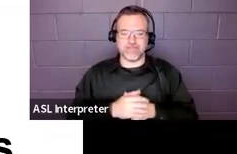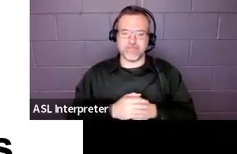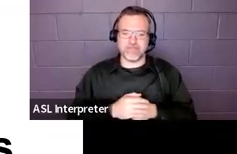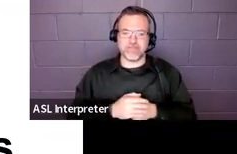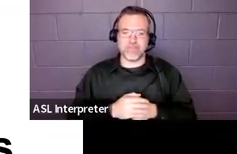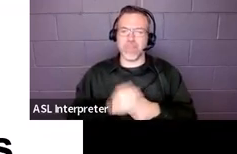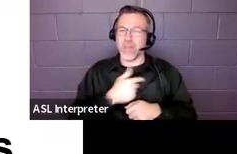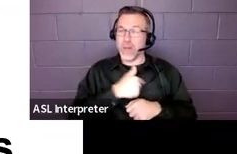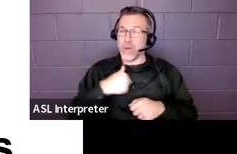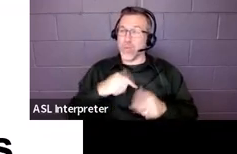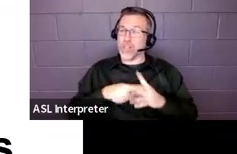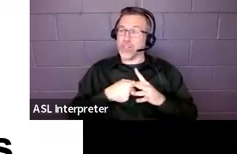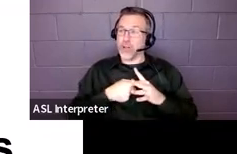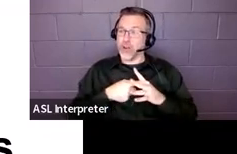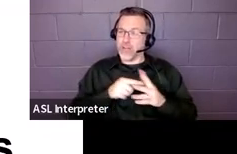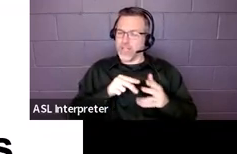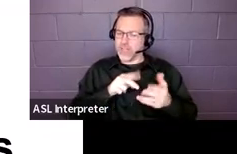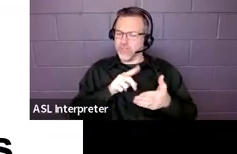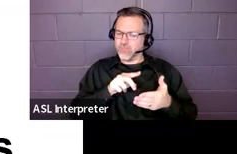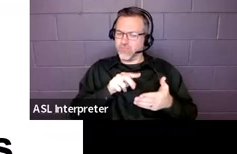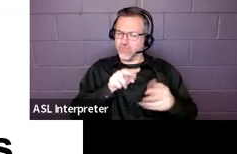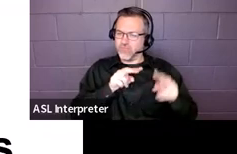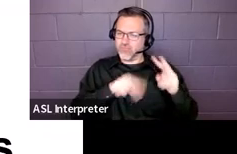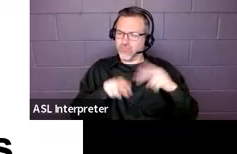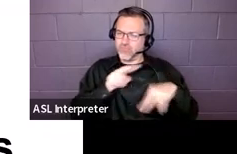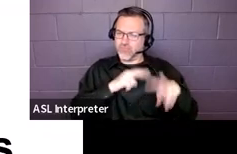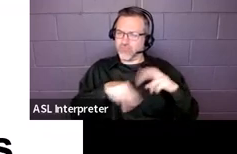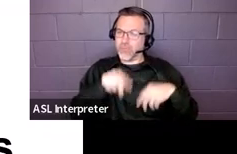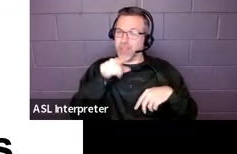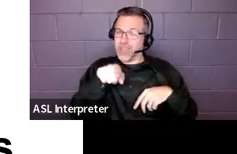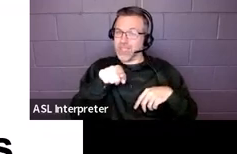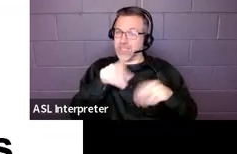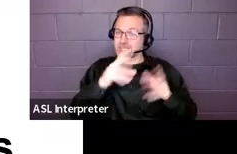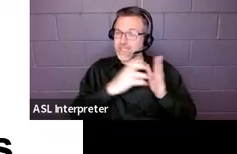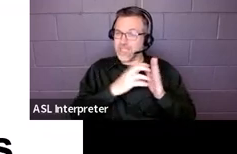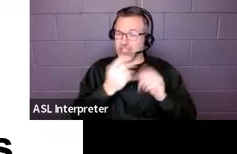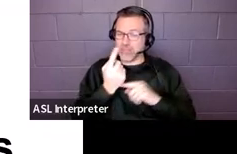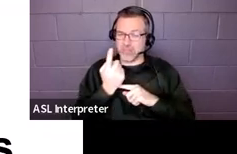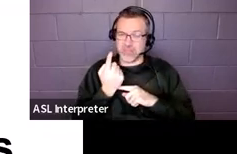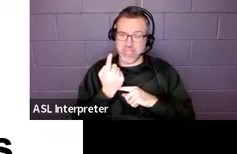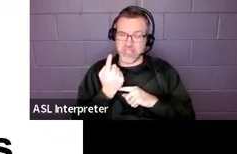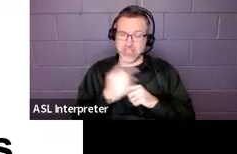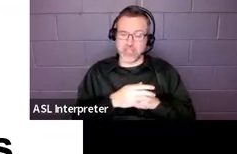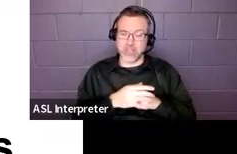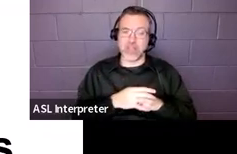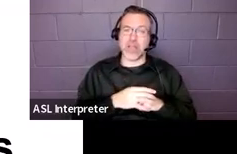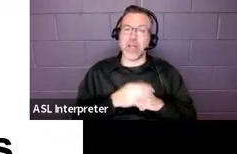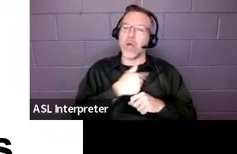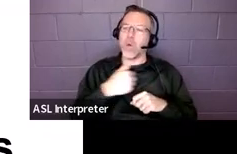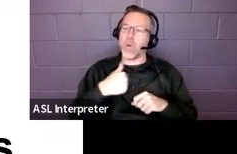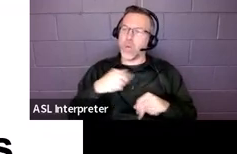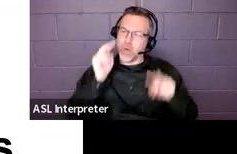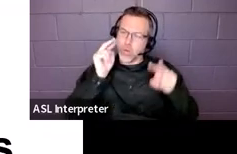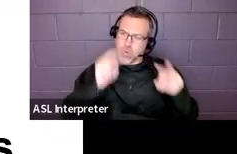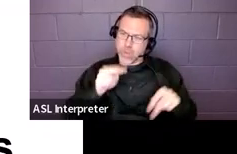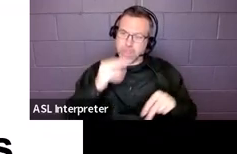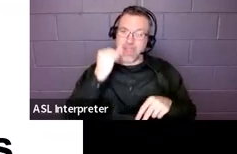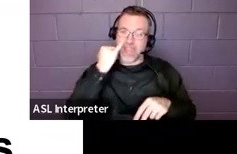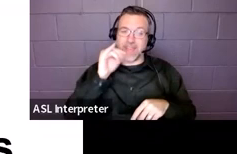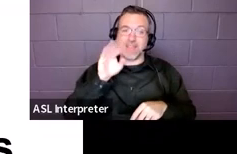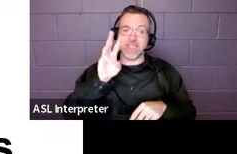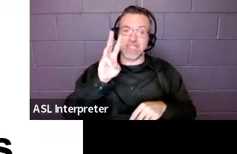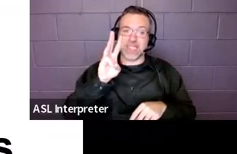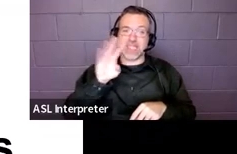last year and we just monitored for whether or not 6B was blank.